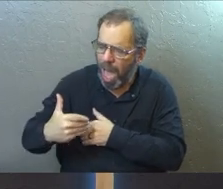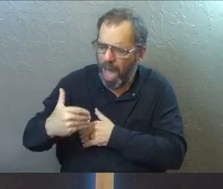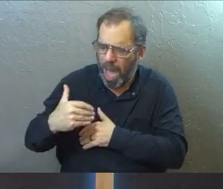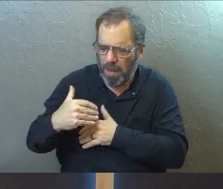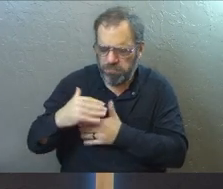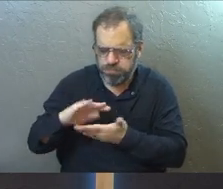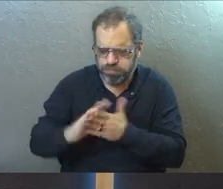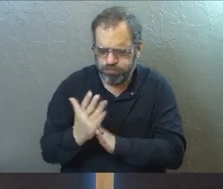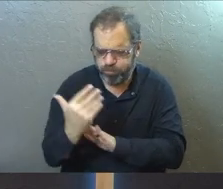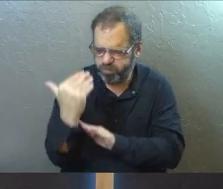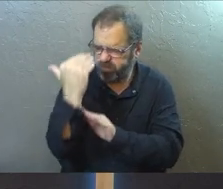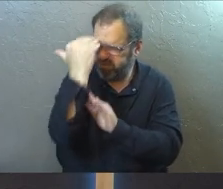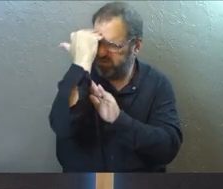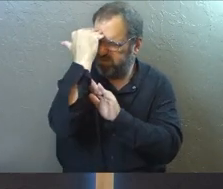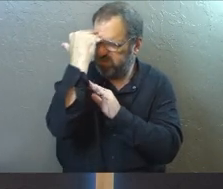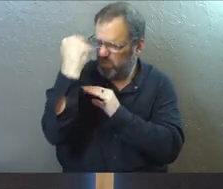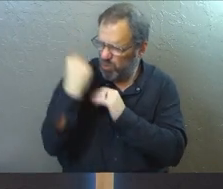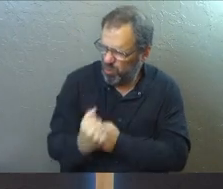would build up for us.